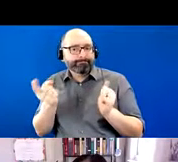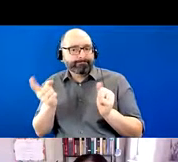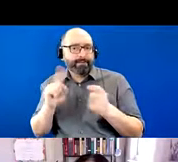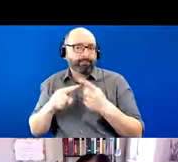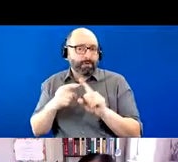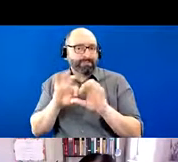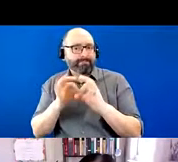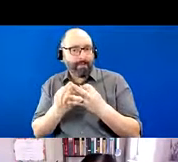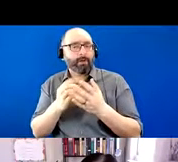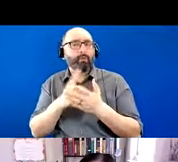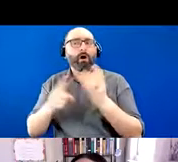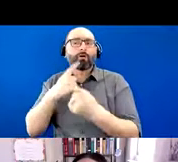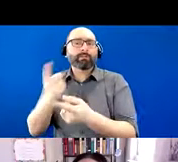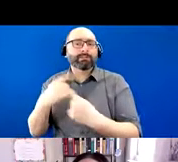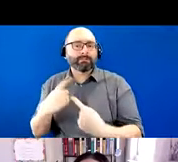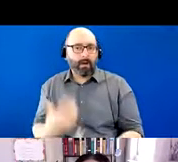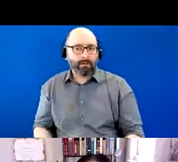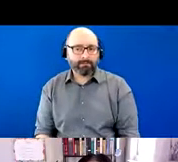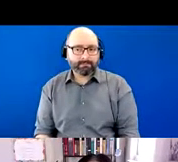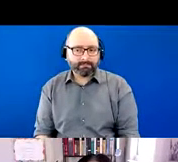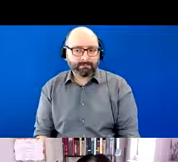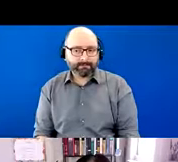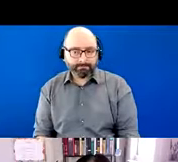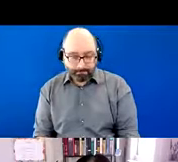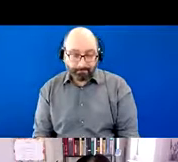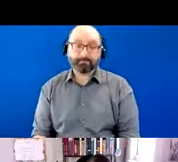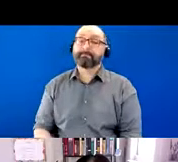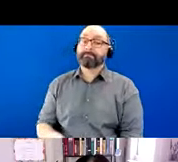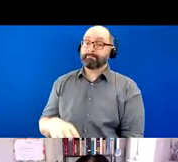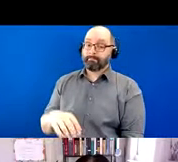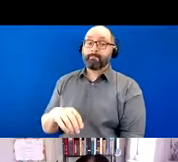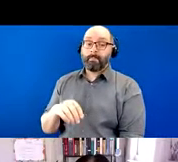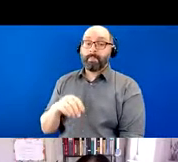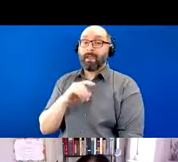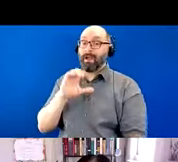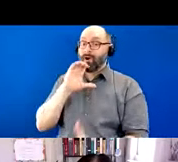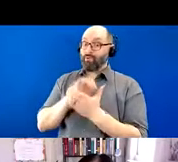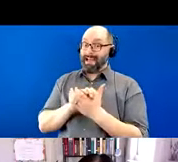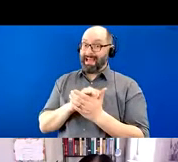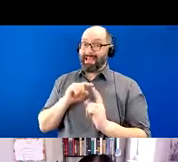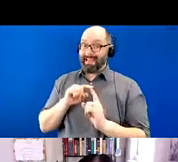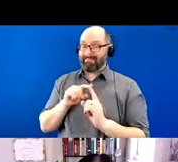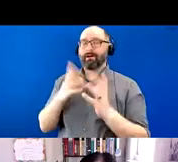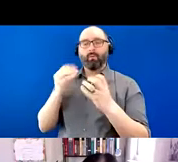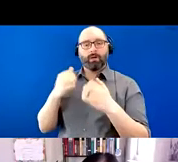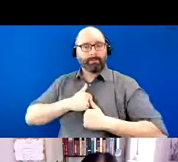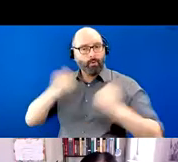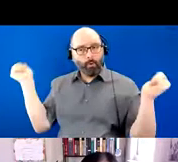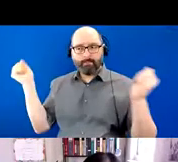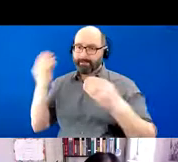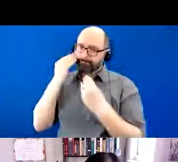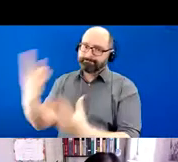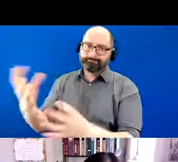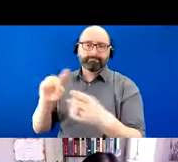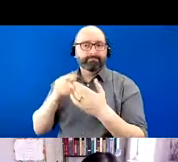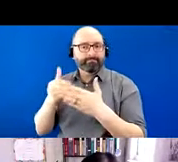kind of what was the response like? Yeah, so the wife wanted to be open and honest with their close friends and family about